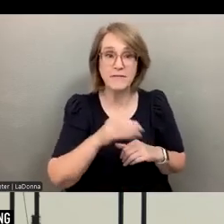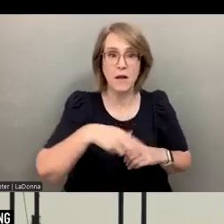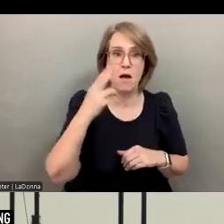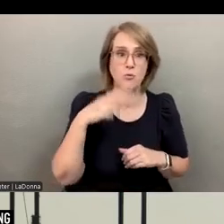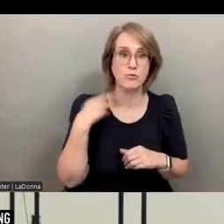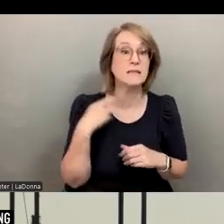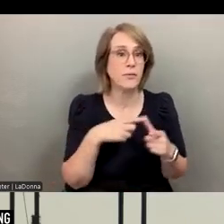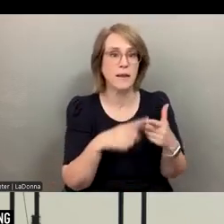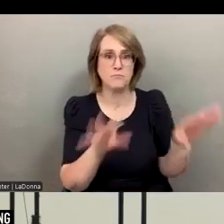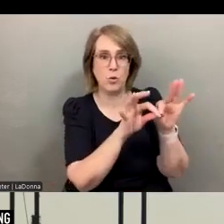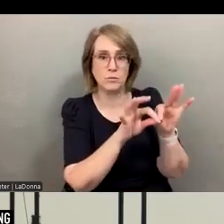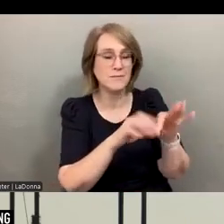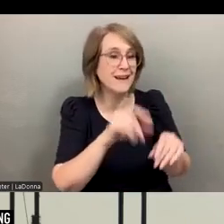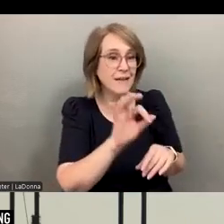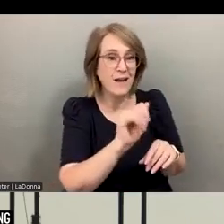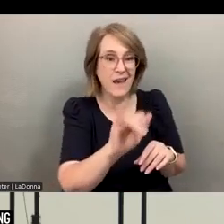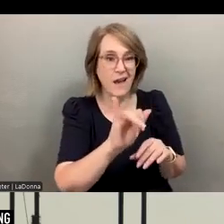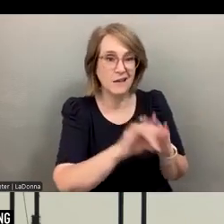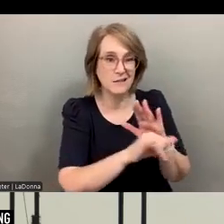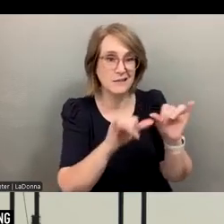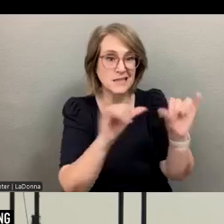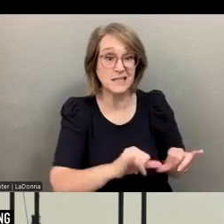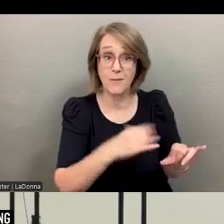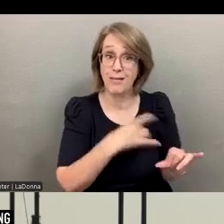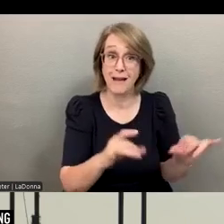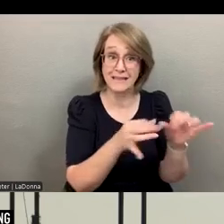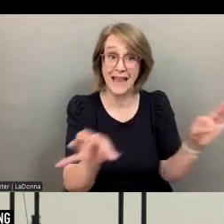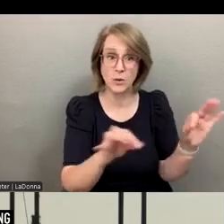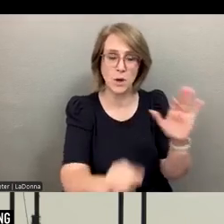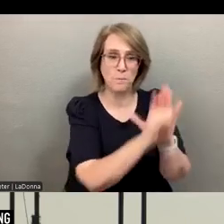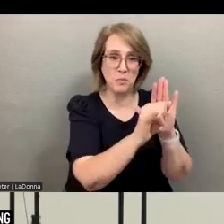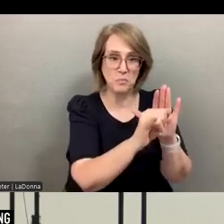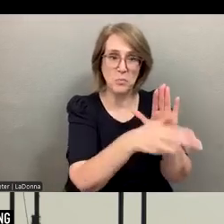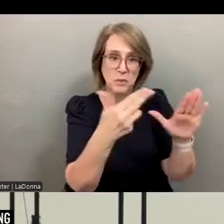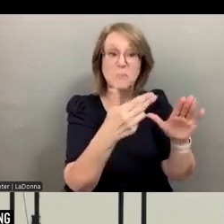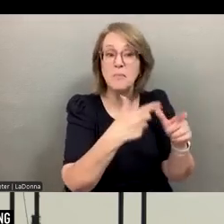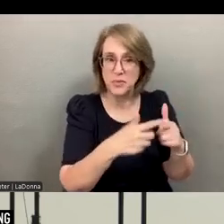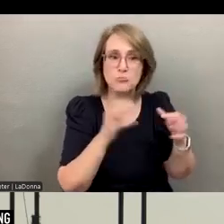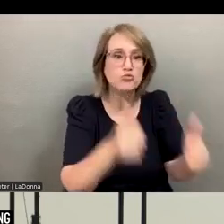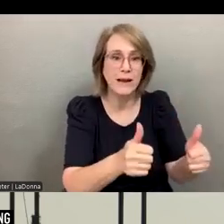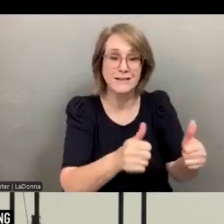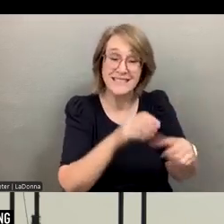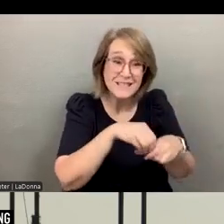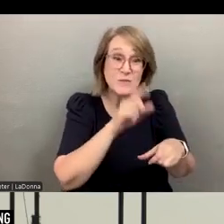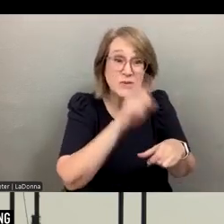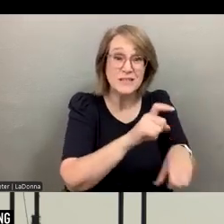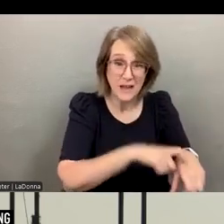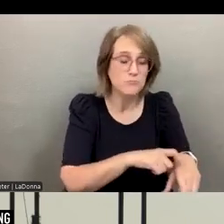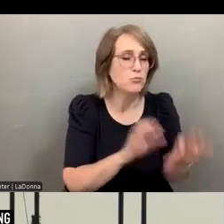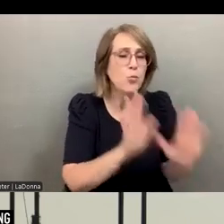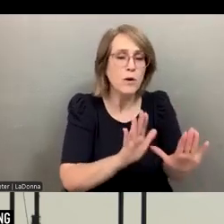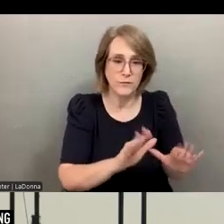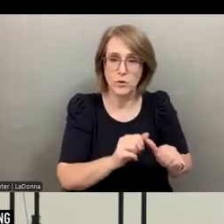If you can imagine an AI system that flags language indicative of suicidal ideation in real time, this